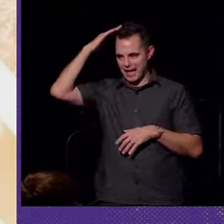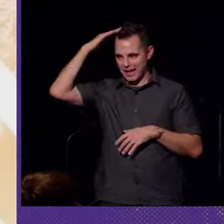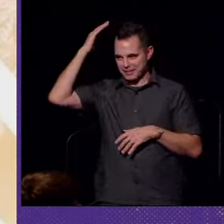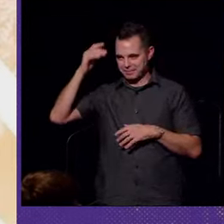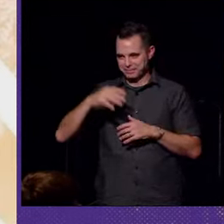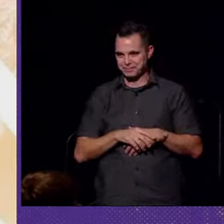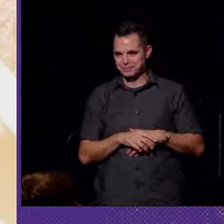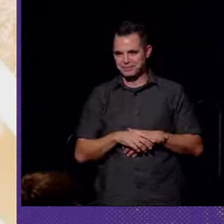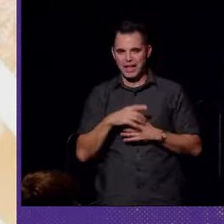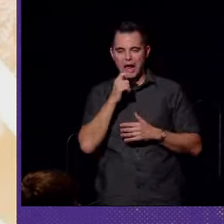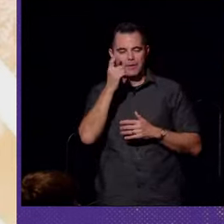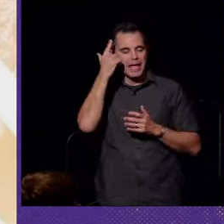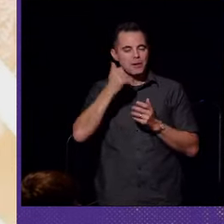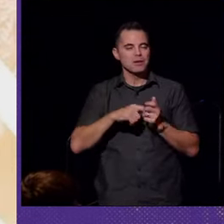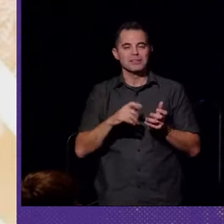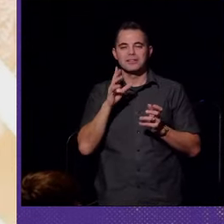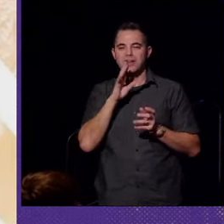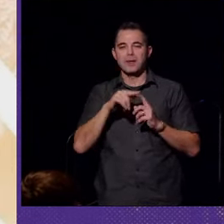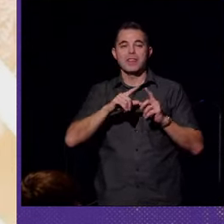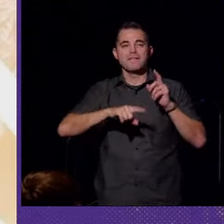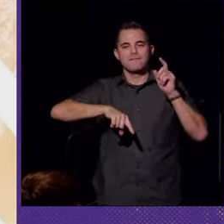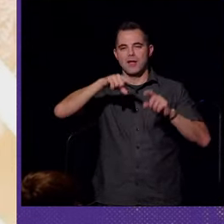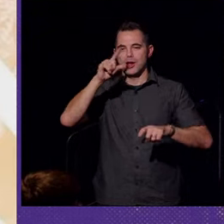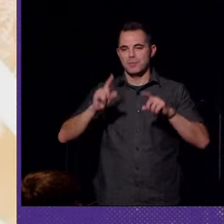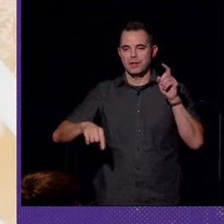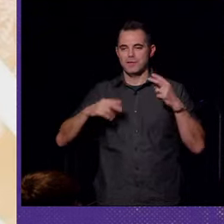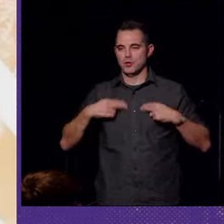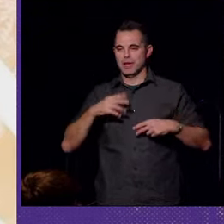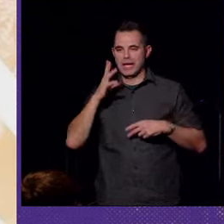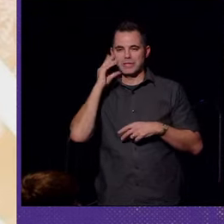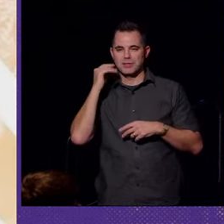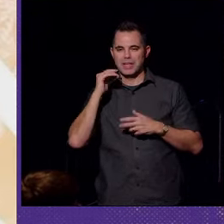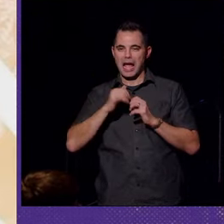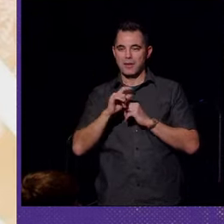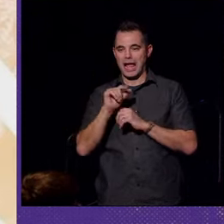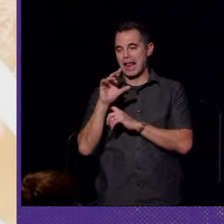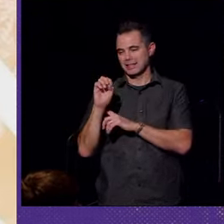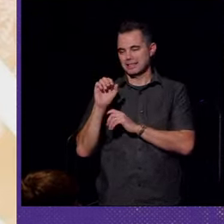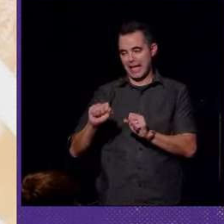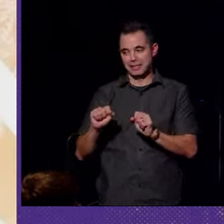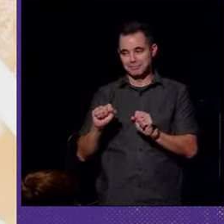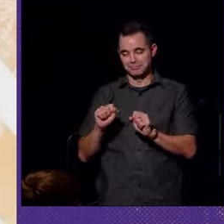I don't think anyone else can talk about the variability of human experience just how Alice can.